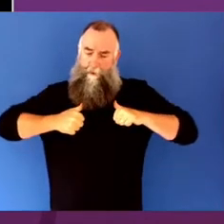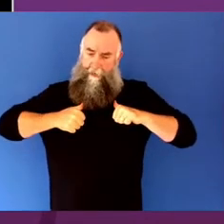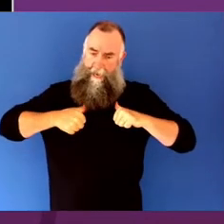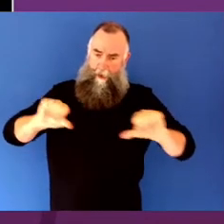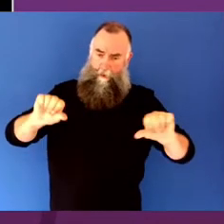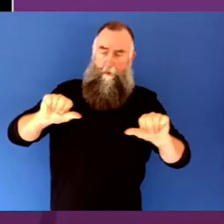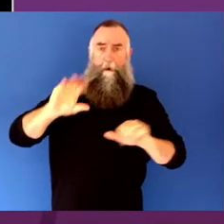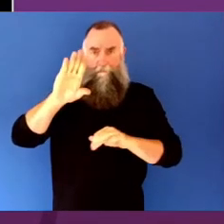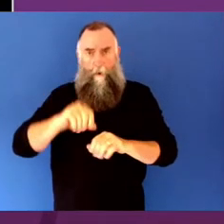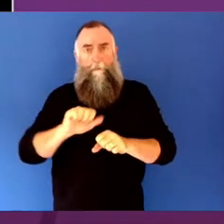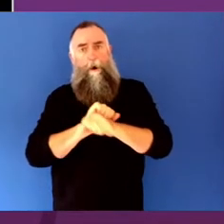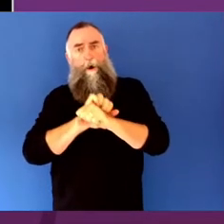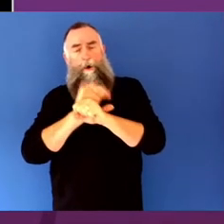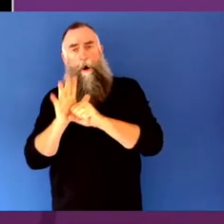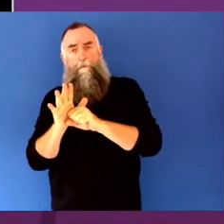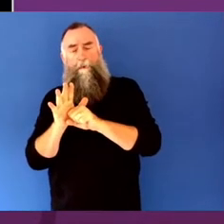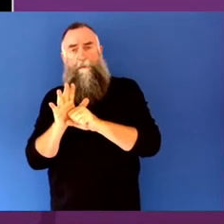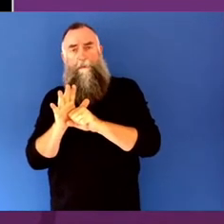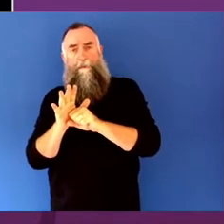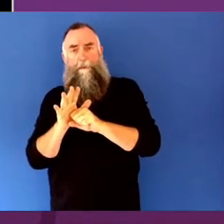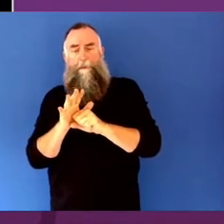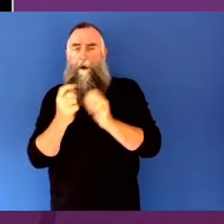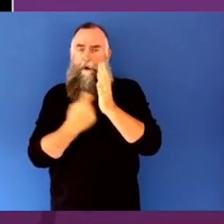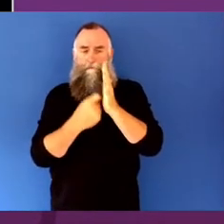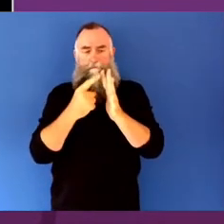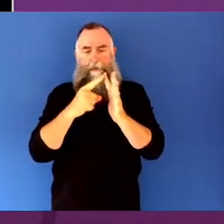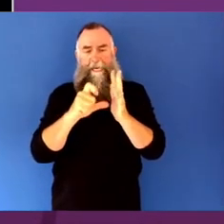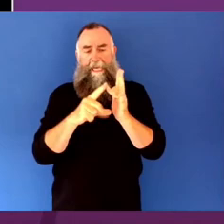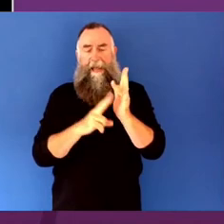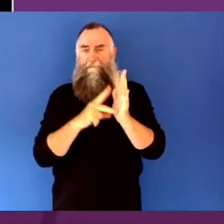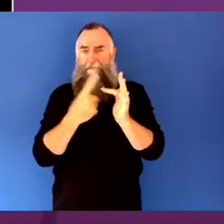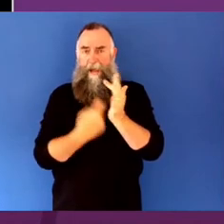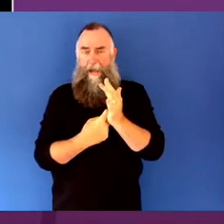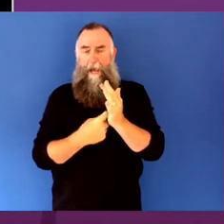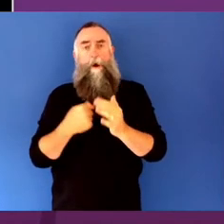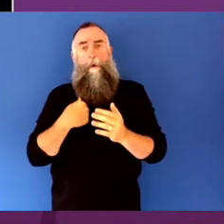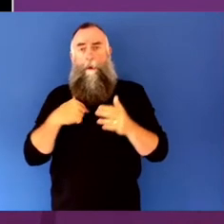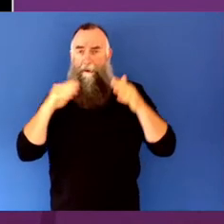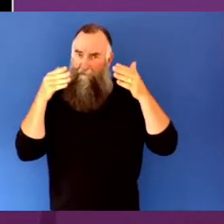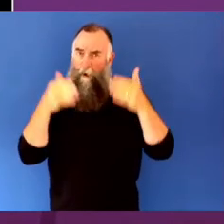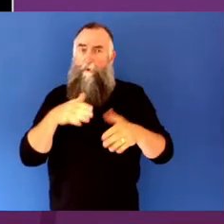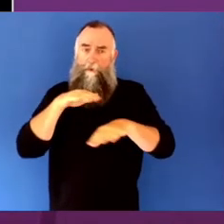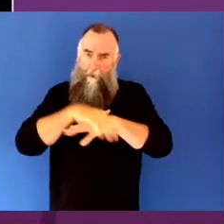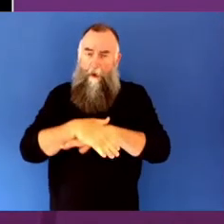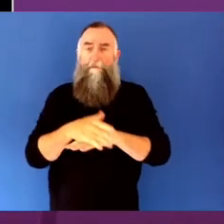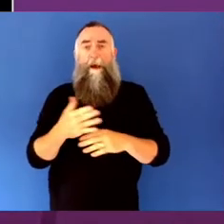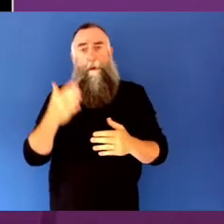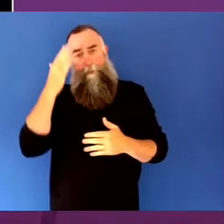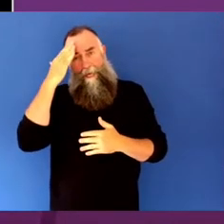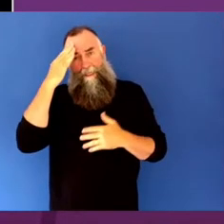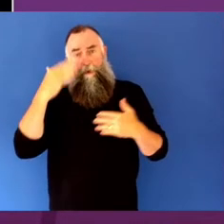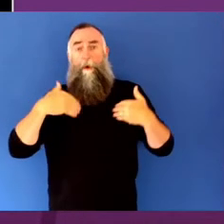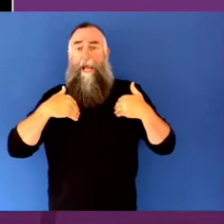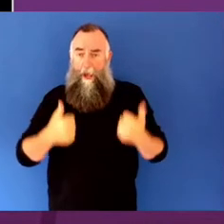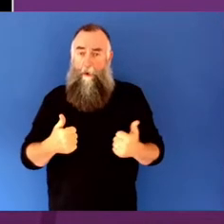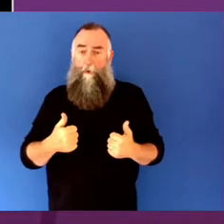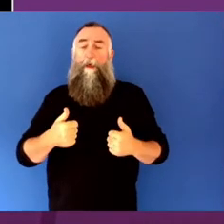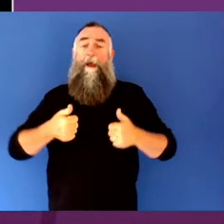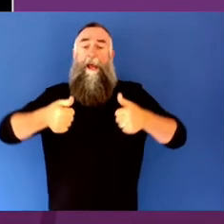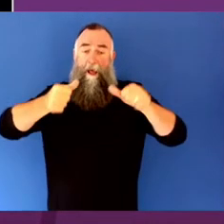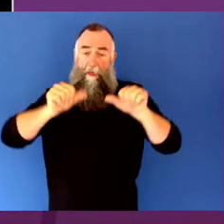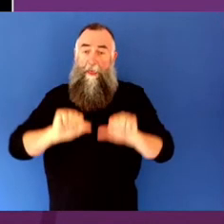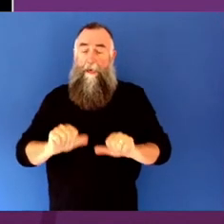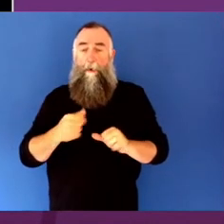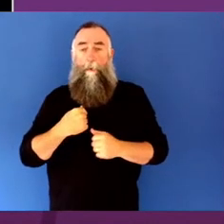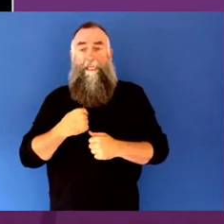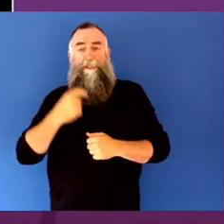we have had an emphasis on mental health, an objective of leveraging the proven capacity of